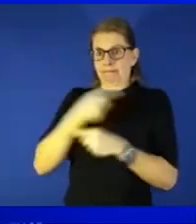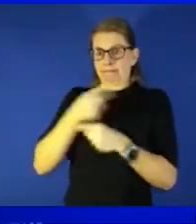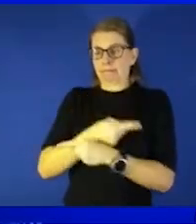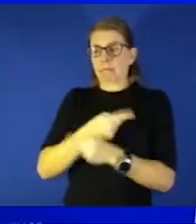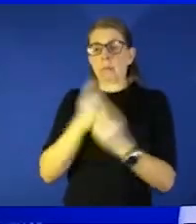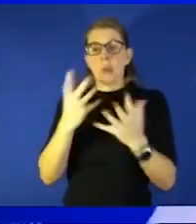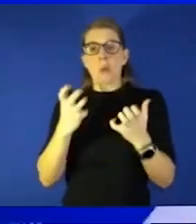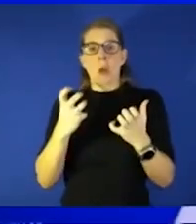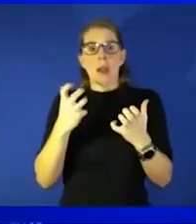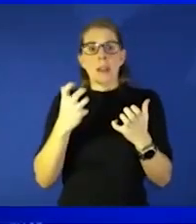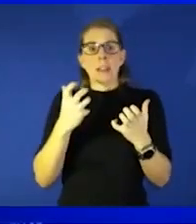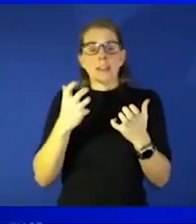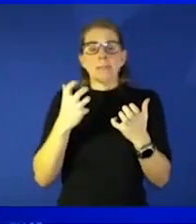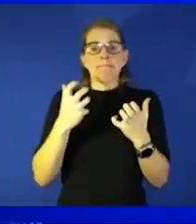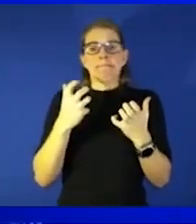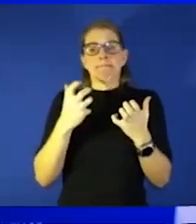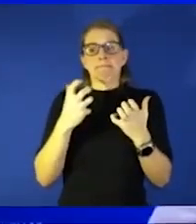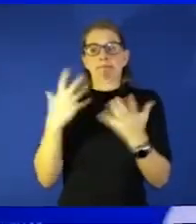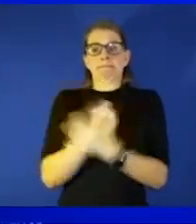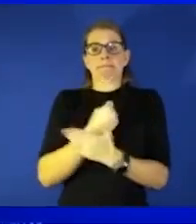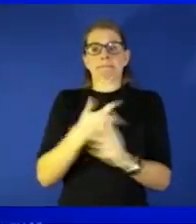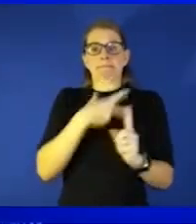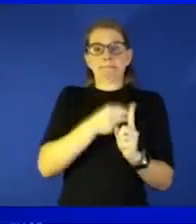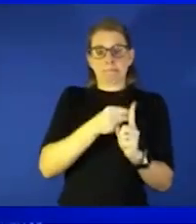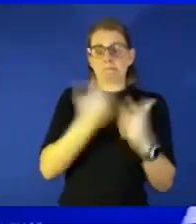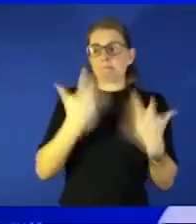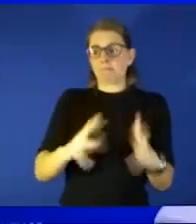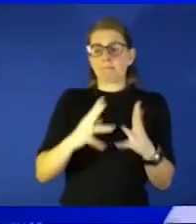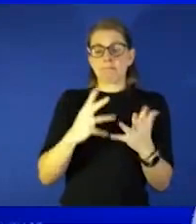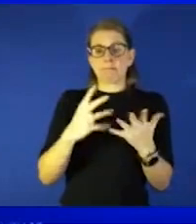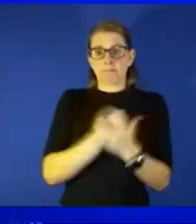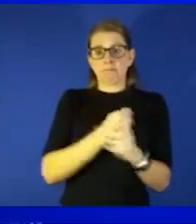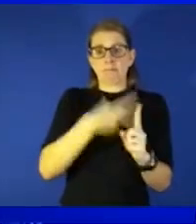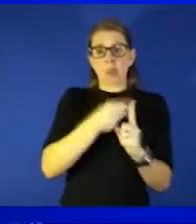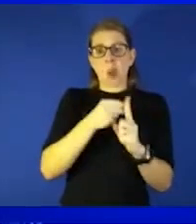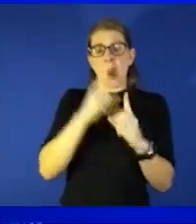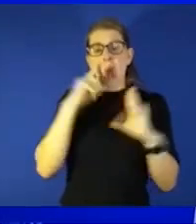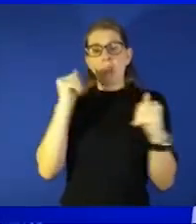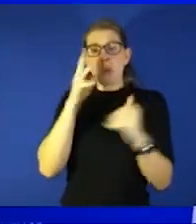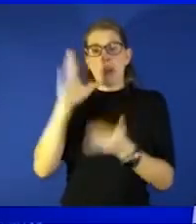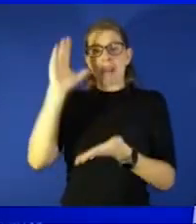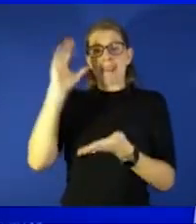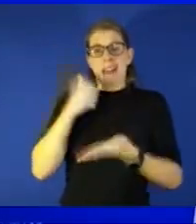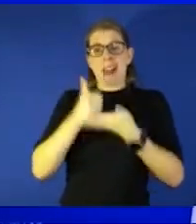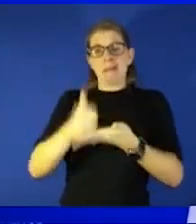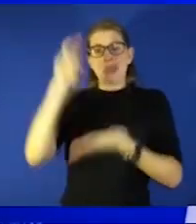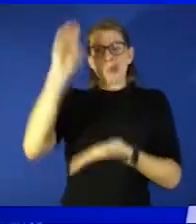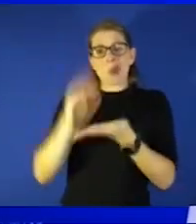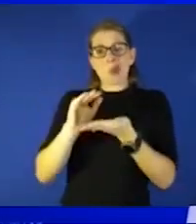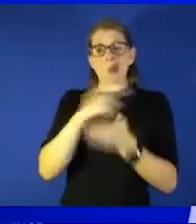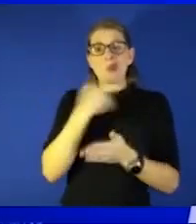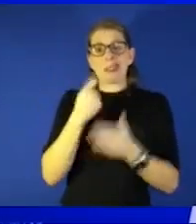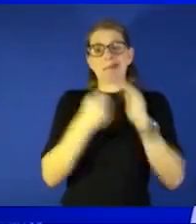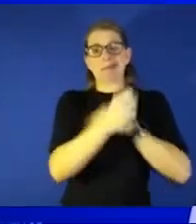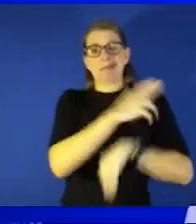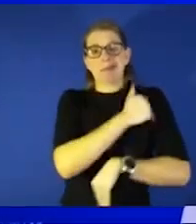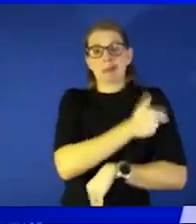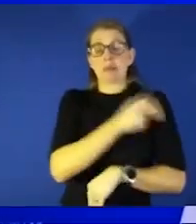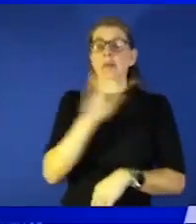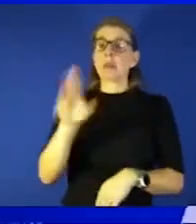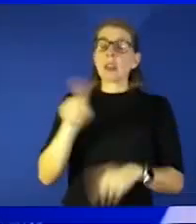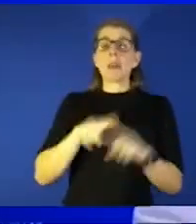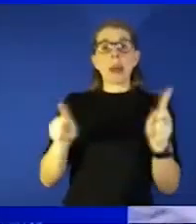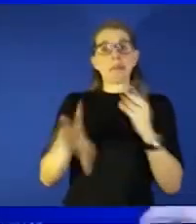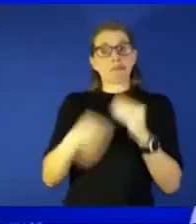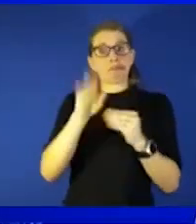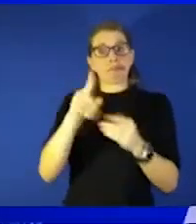conscientious wanting to get vaccinated who have been vaccinated hopefully that will help reduce their risk of going to the hospital but to answer Sheree's question you know we know what protects